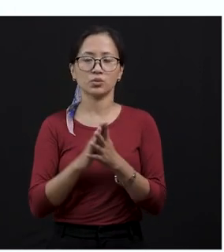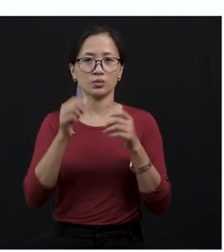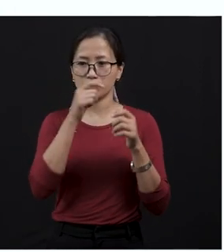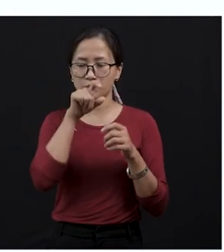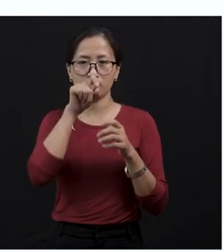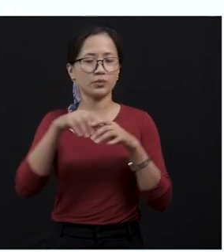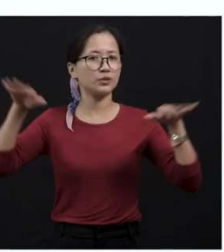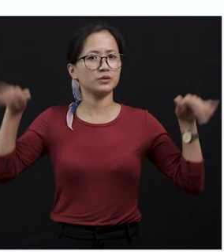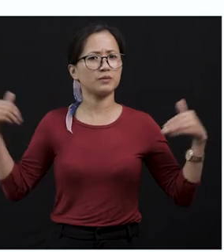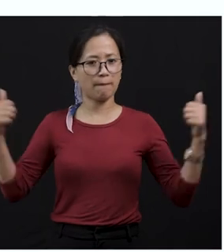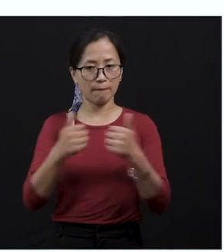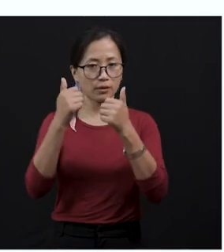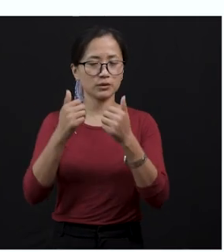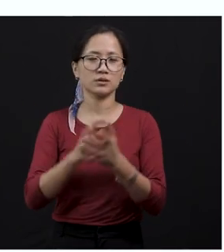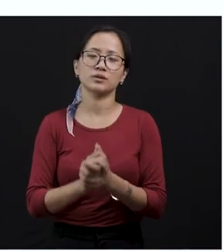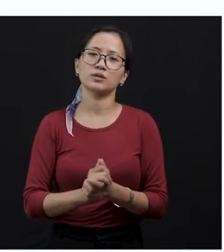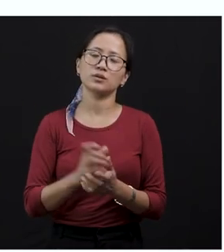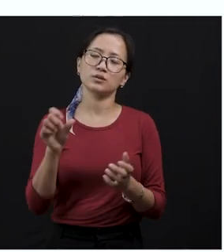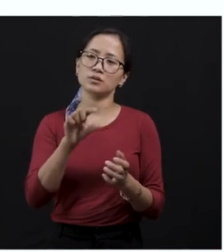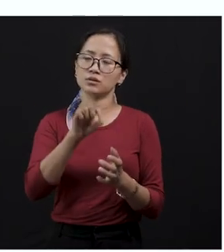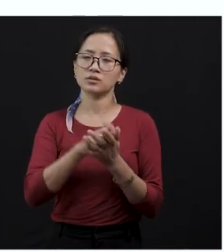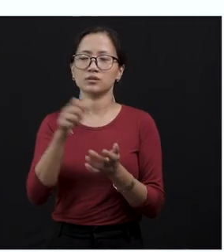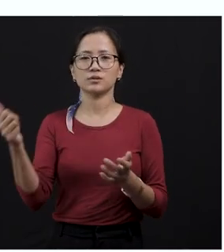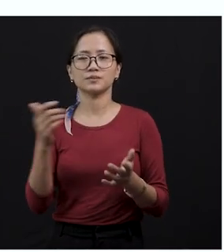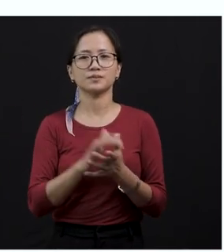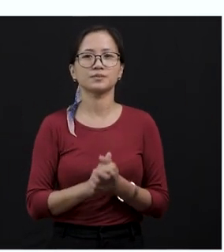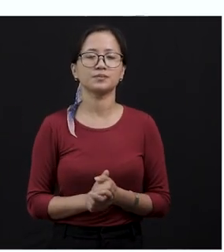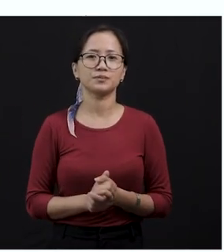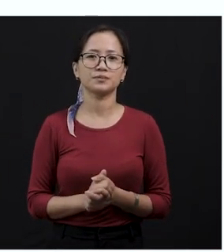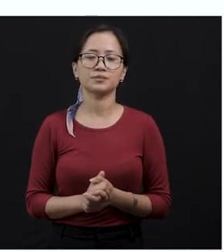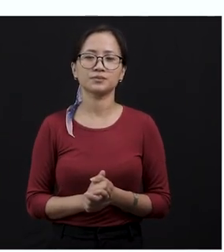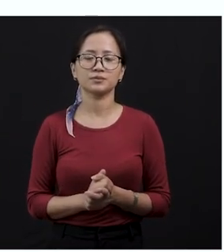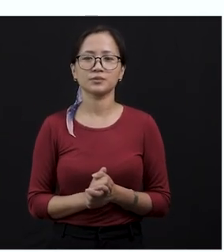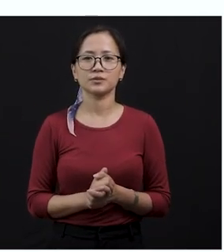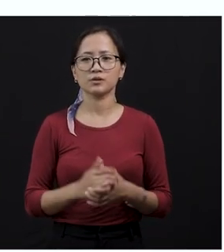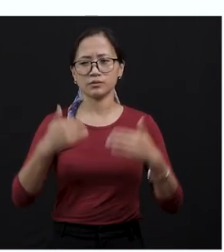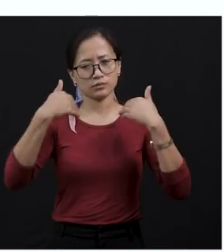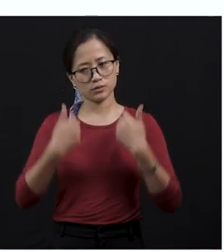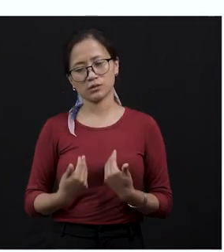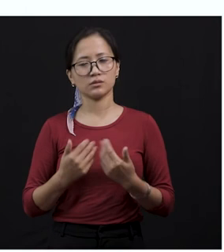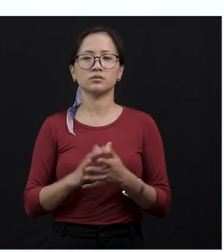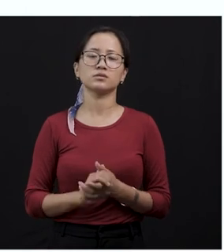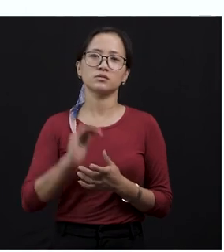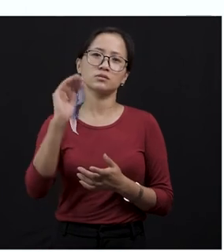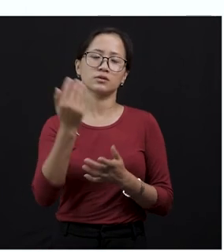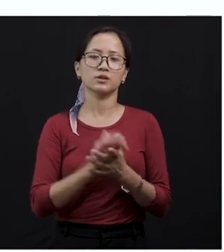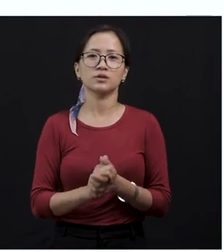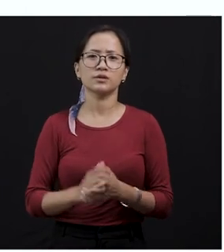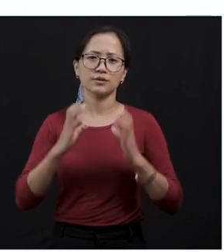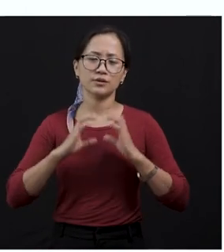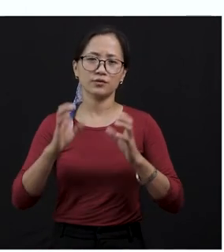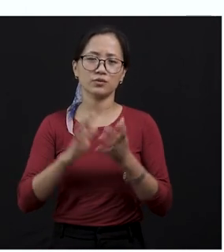bumped into each other. The third time, they did not bump into each other. But it would be tiresome for it too. So,